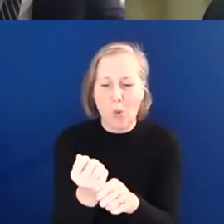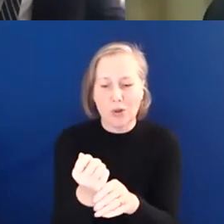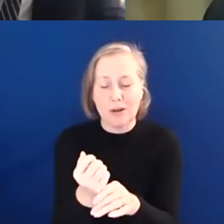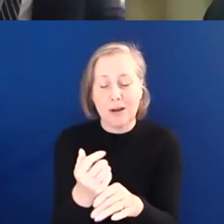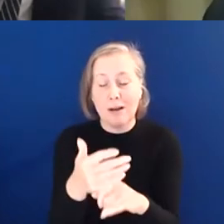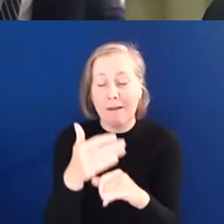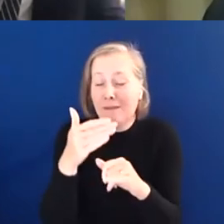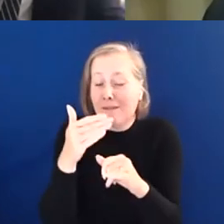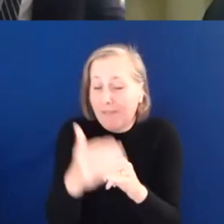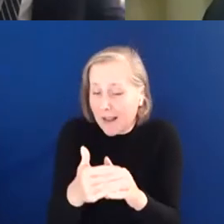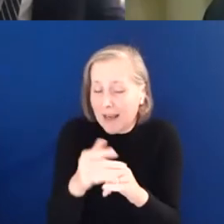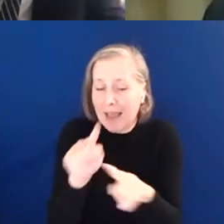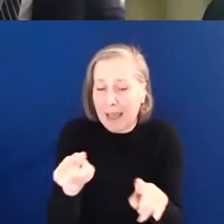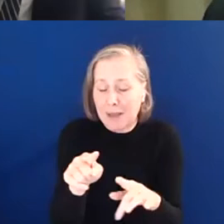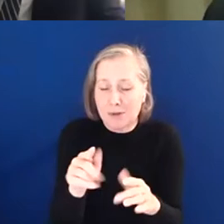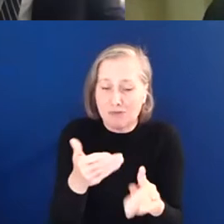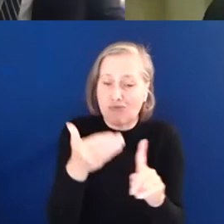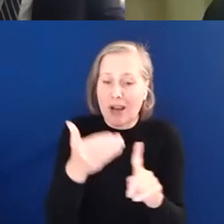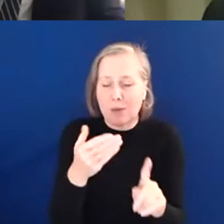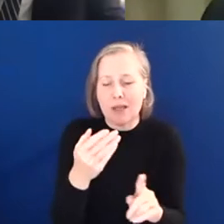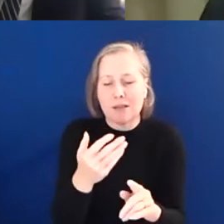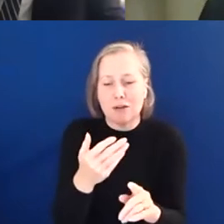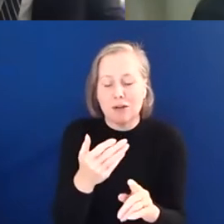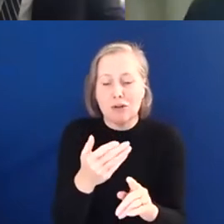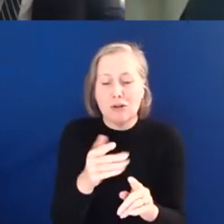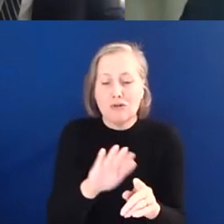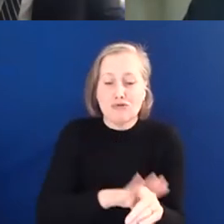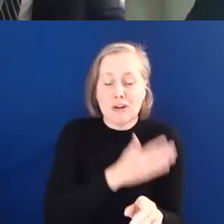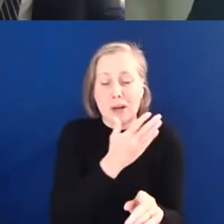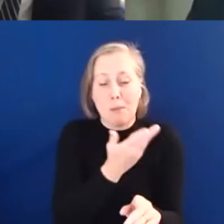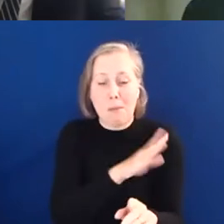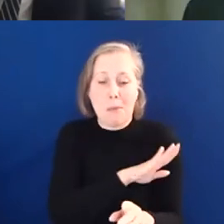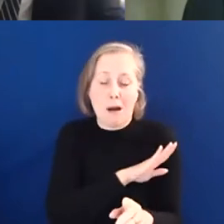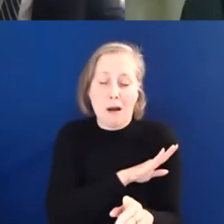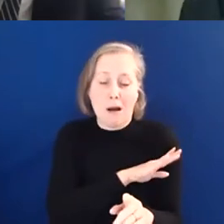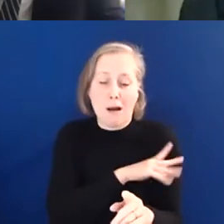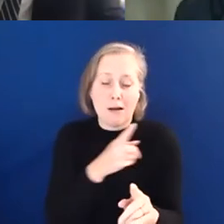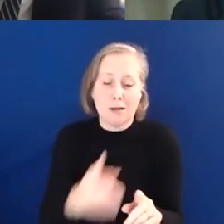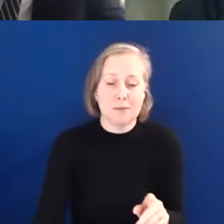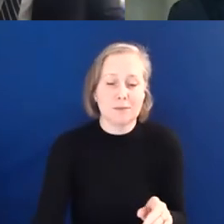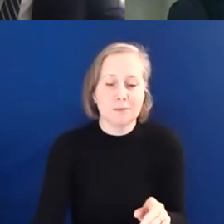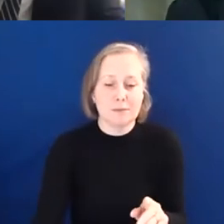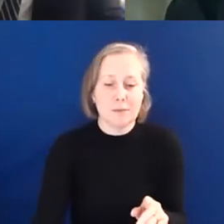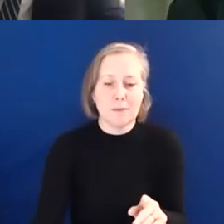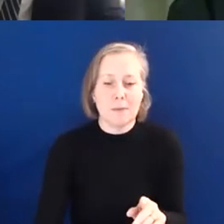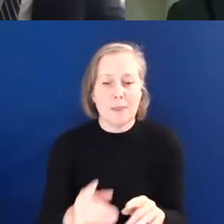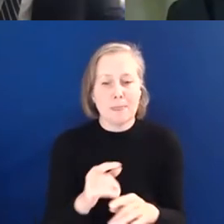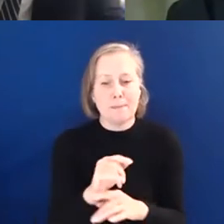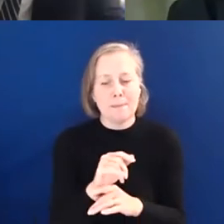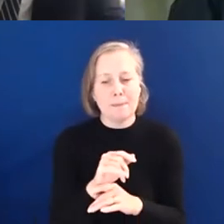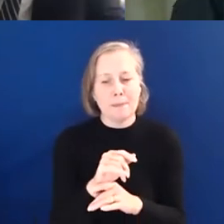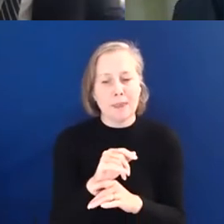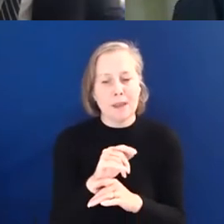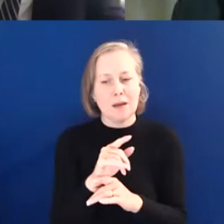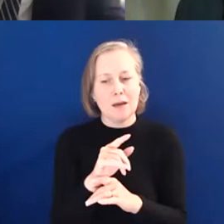he was recognised on Green Park's 2019 BAME 100 Business Leaders Index. We're delighted to have you with us and I'll